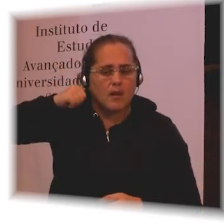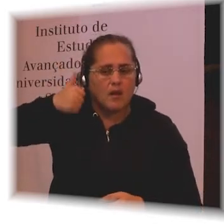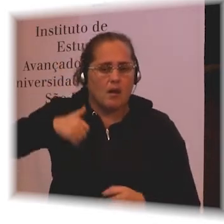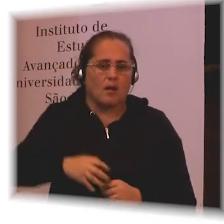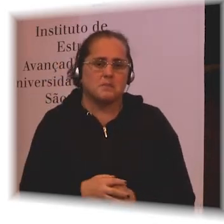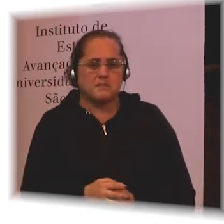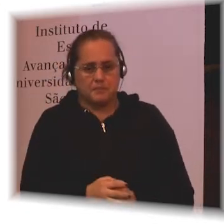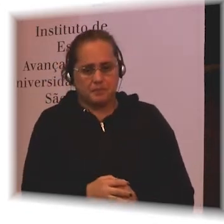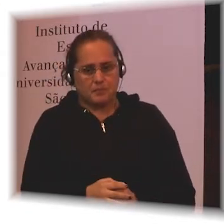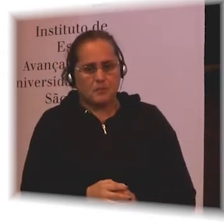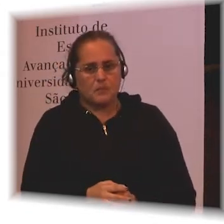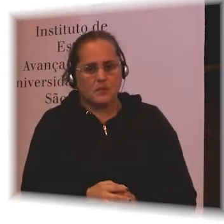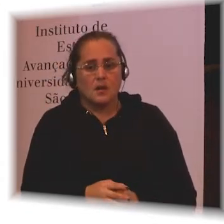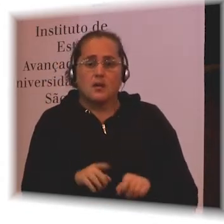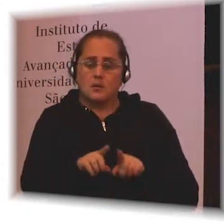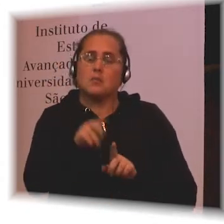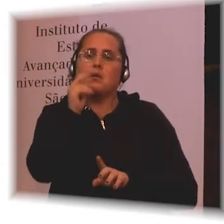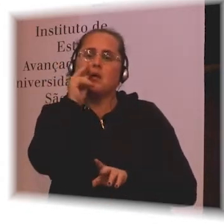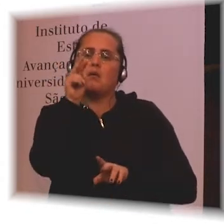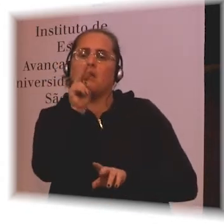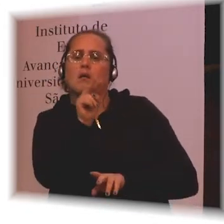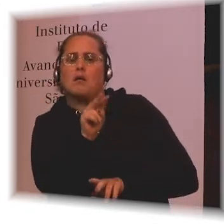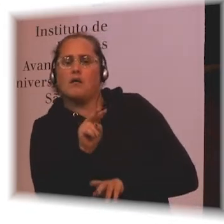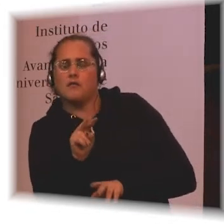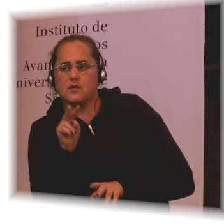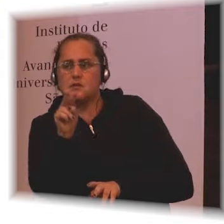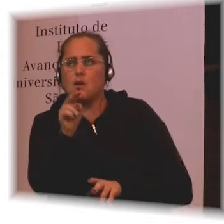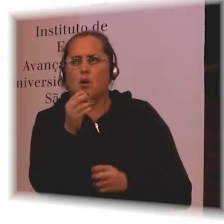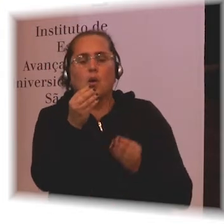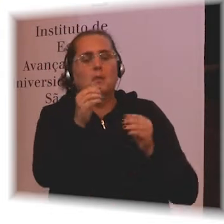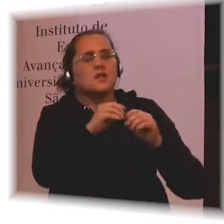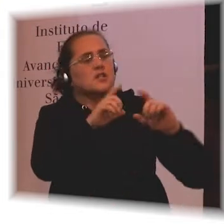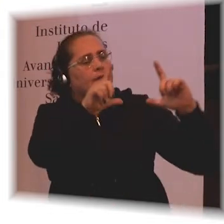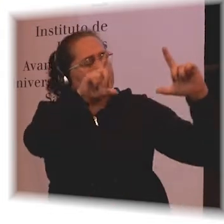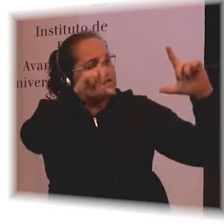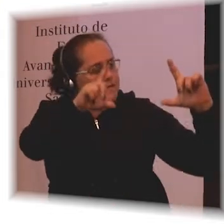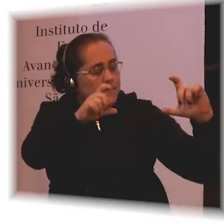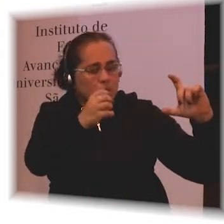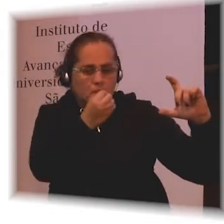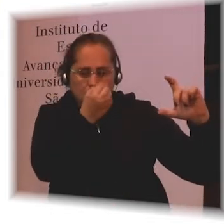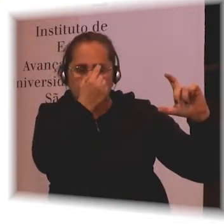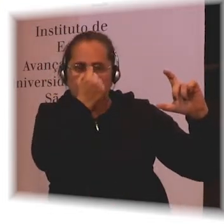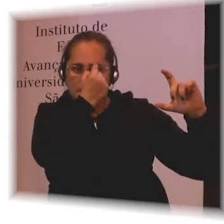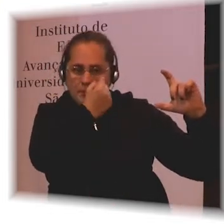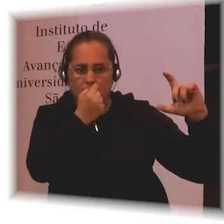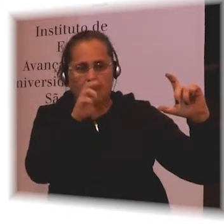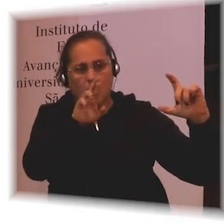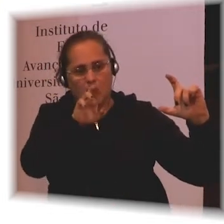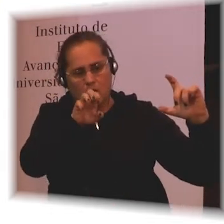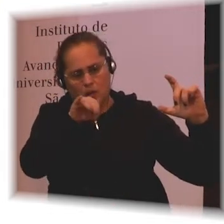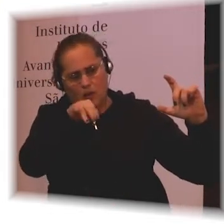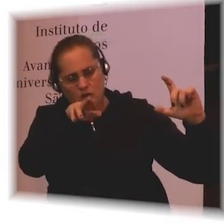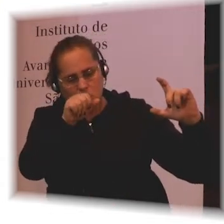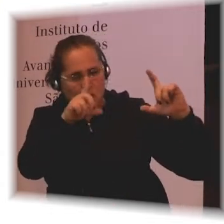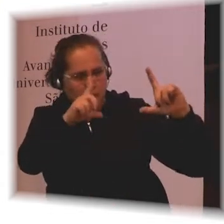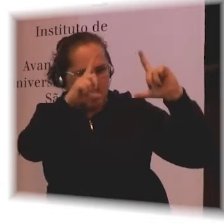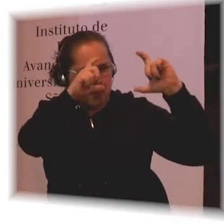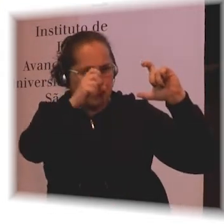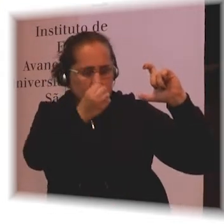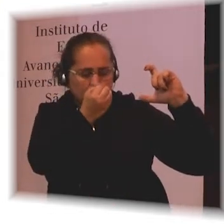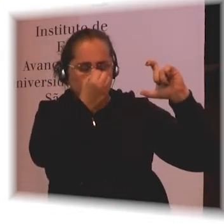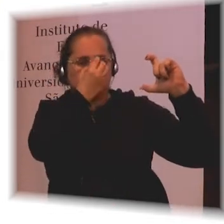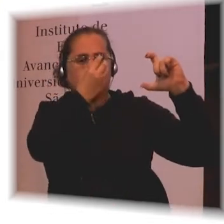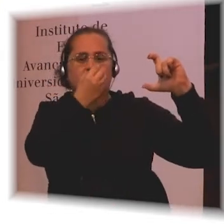and to take retinal photos, which are just amazing. It was developed by somebody in our group and how to measure visual acuity.